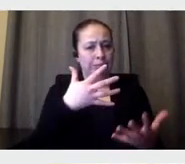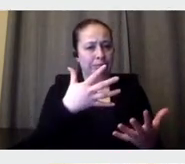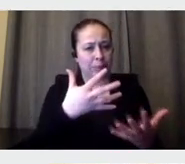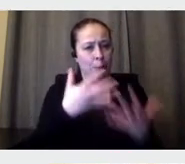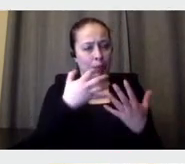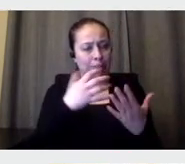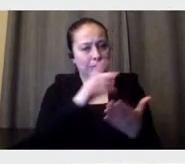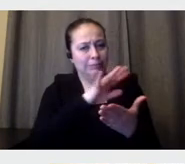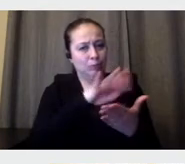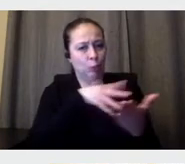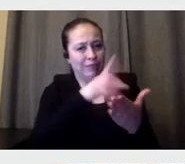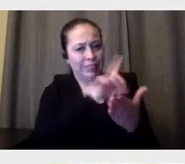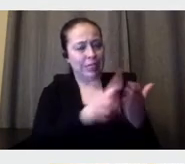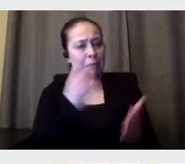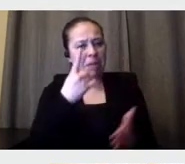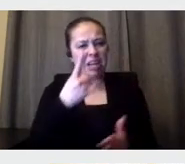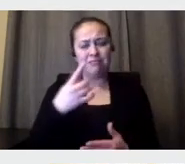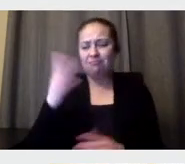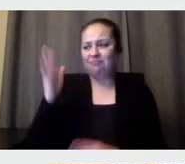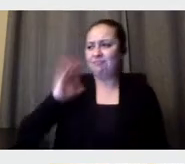Um, I have a,